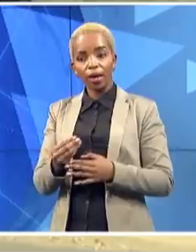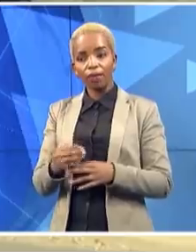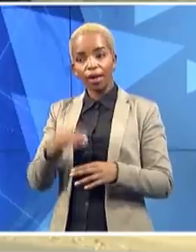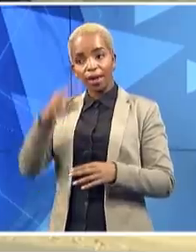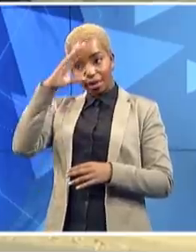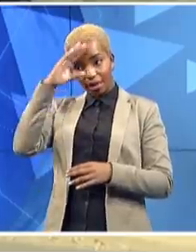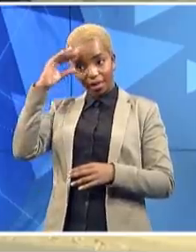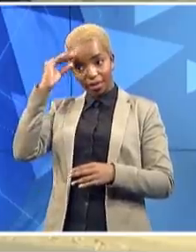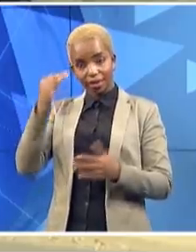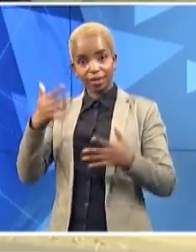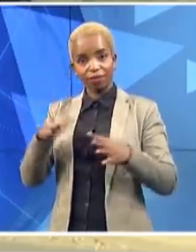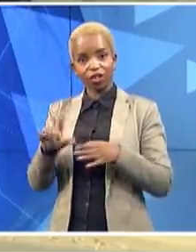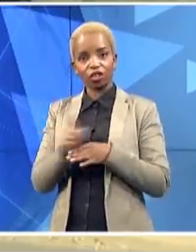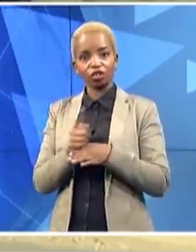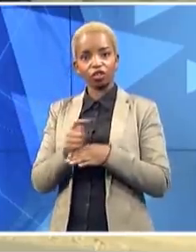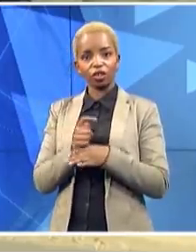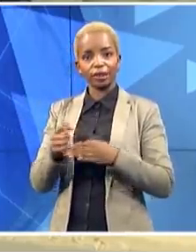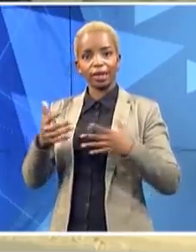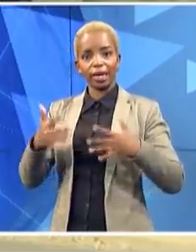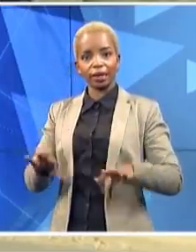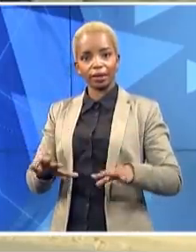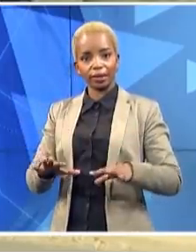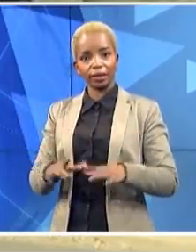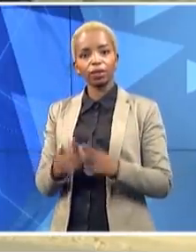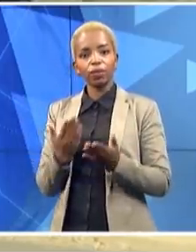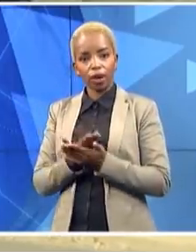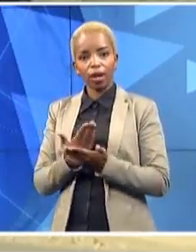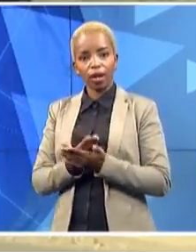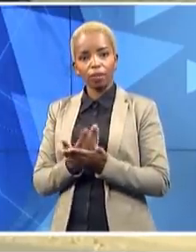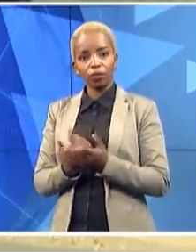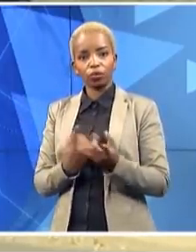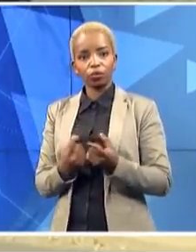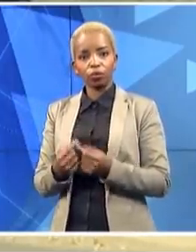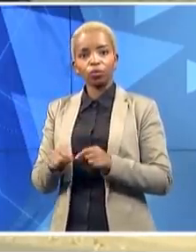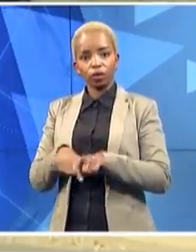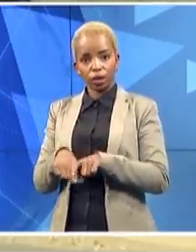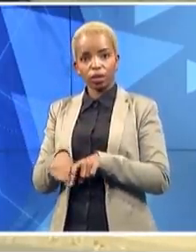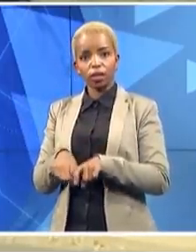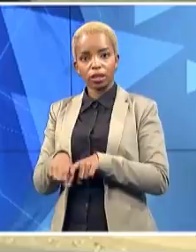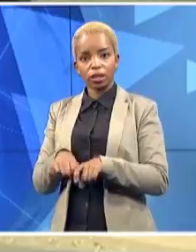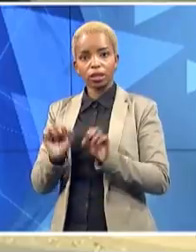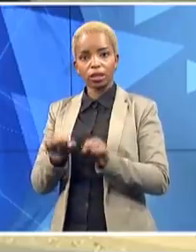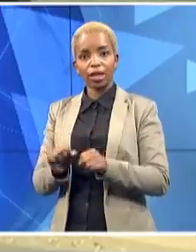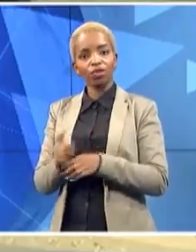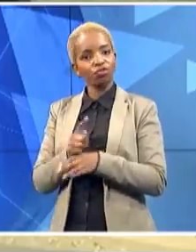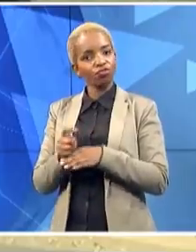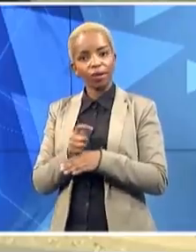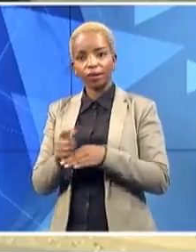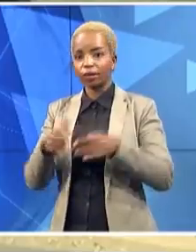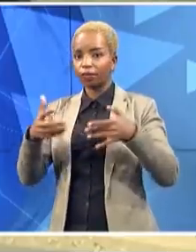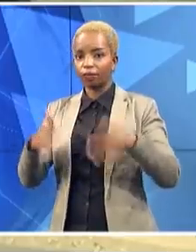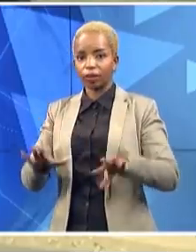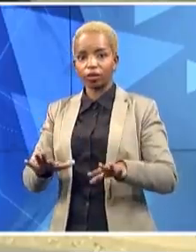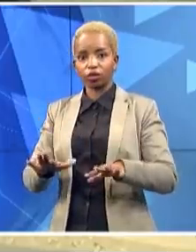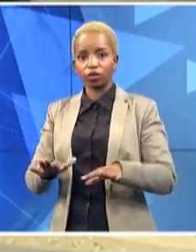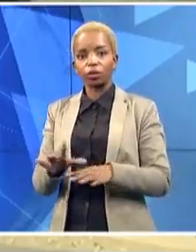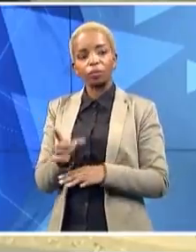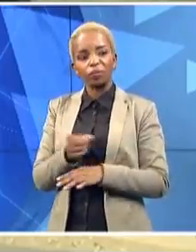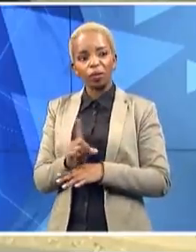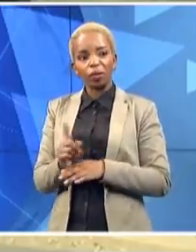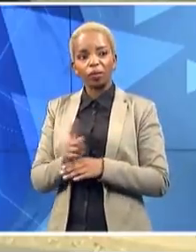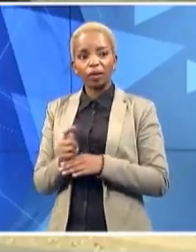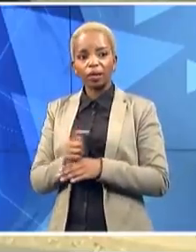to do the testing and they were trained on the technique on how to do the testing. So